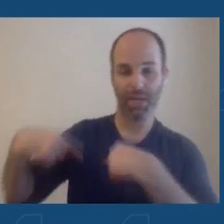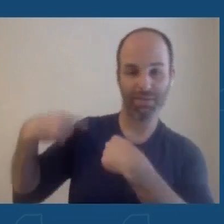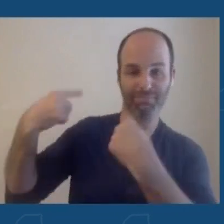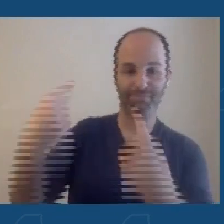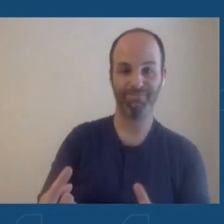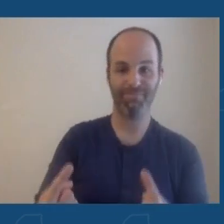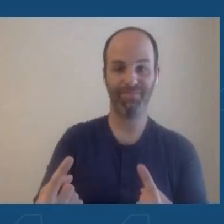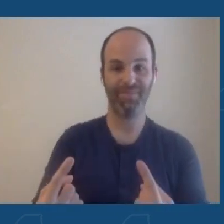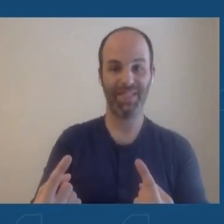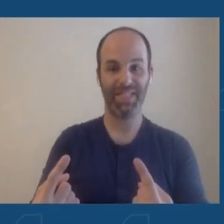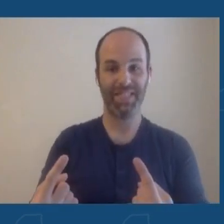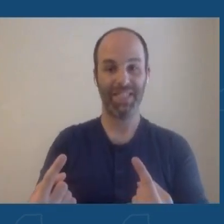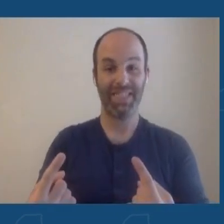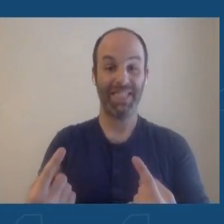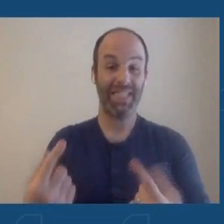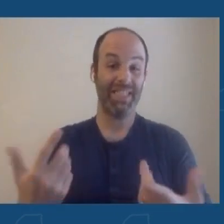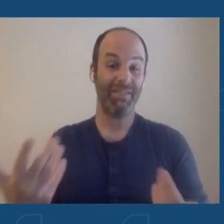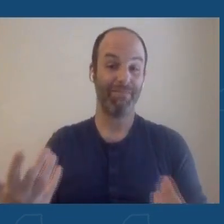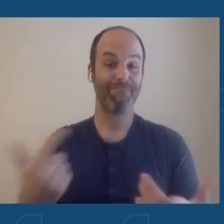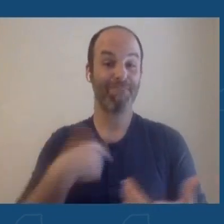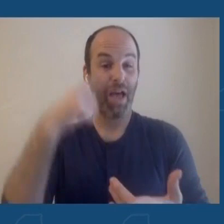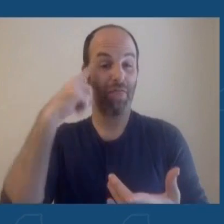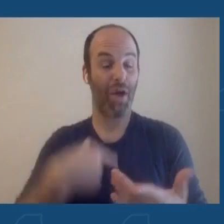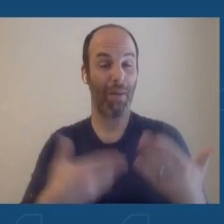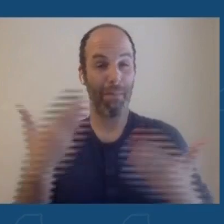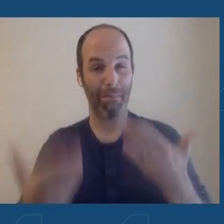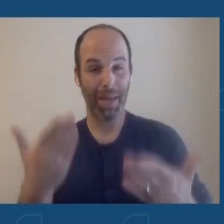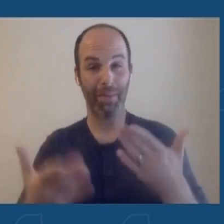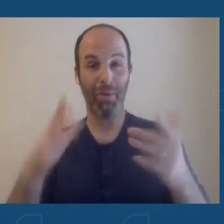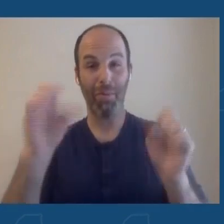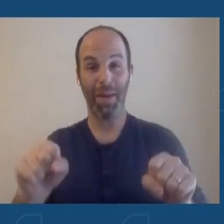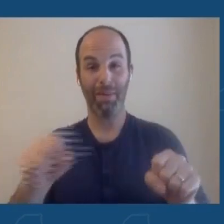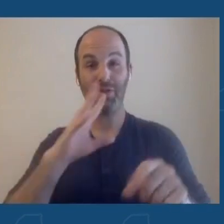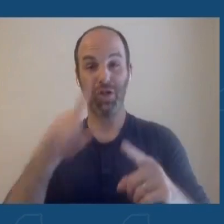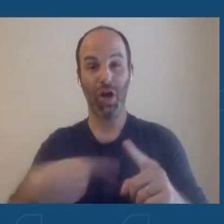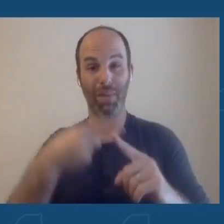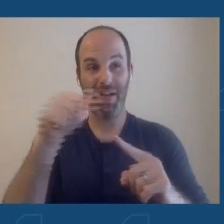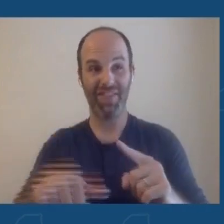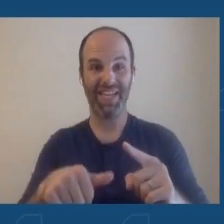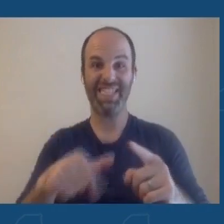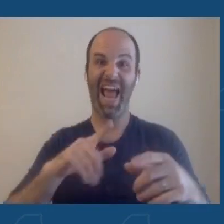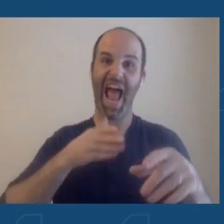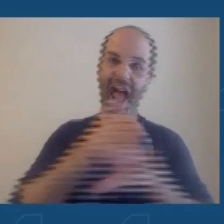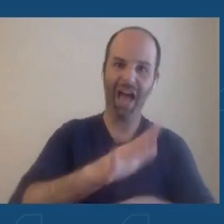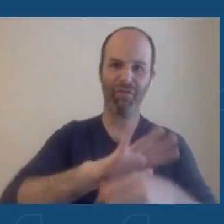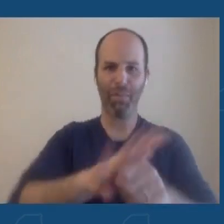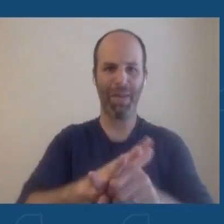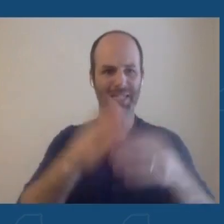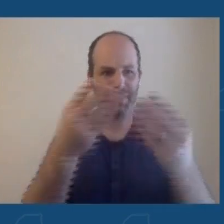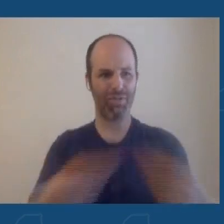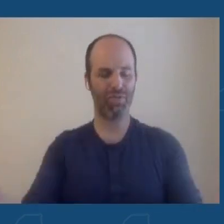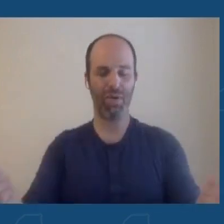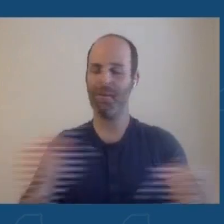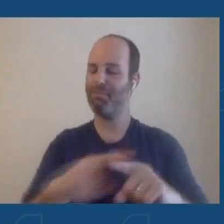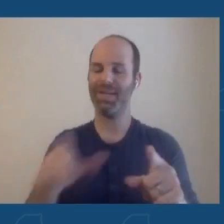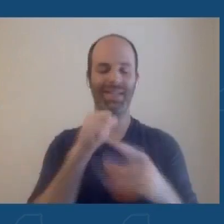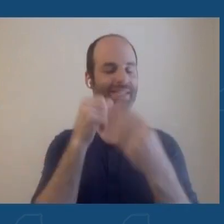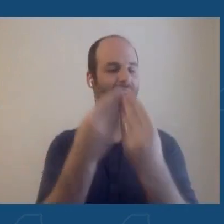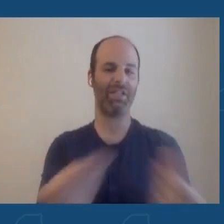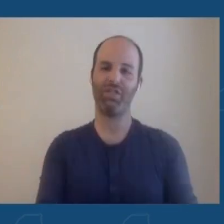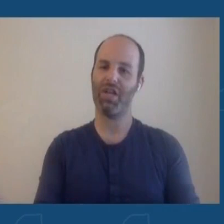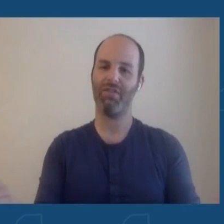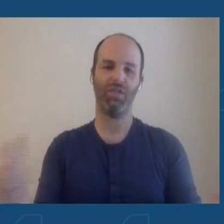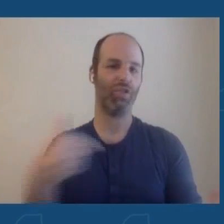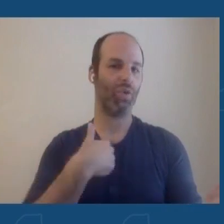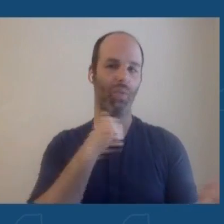stand, I thought we'd be able to launch this when the pandemic is gone. It is becoming clear to me that it's not gone. So we're not going to wait any longer